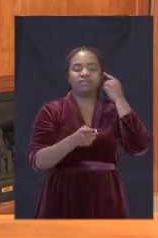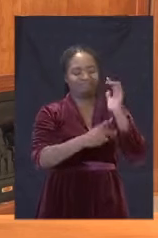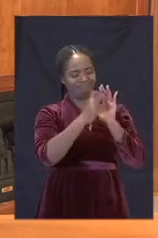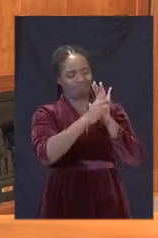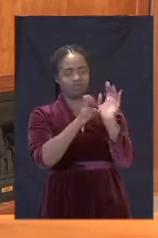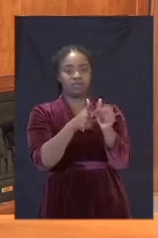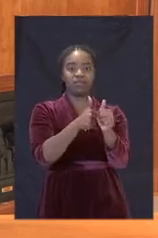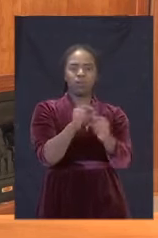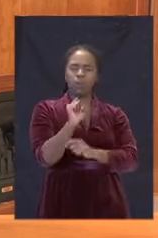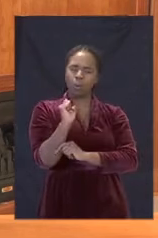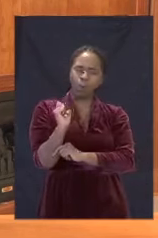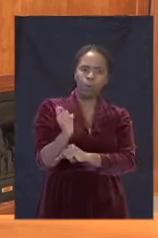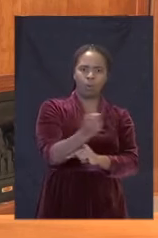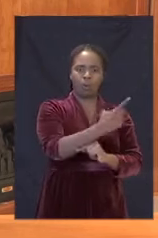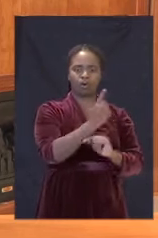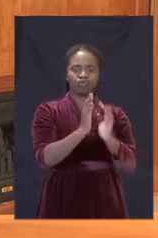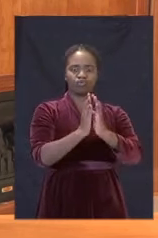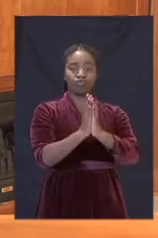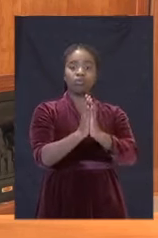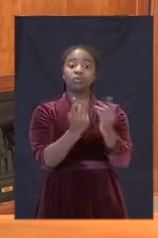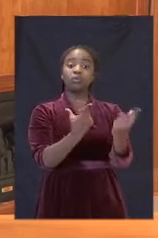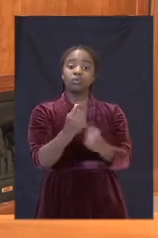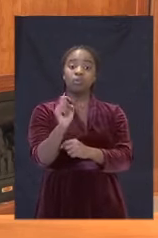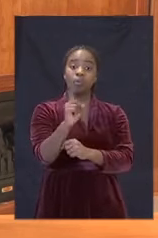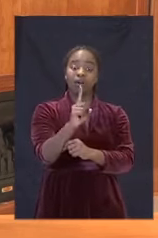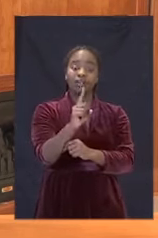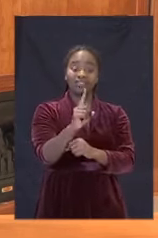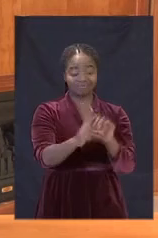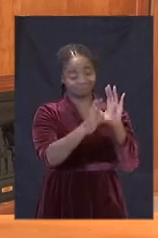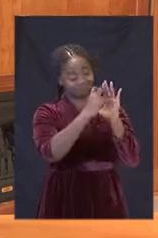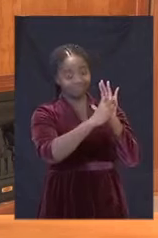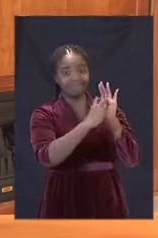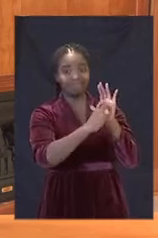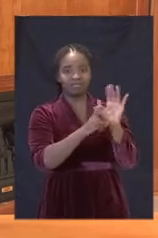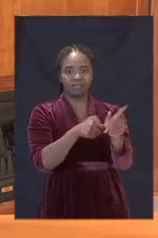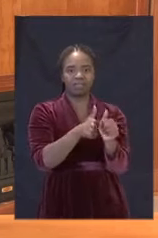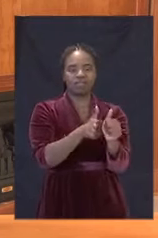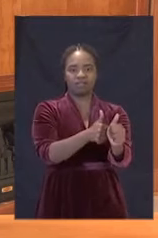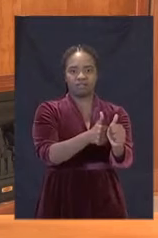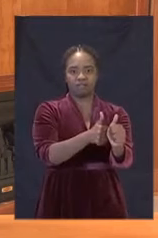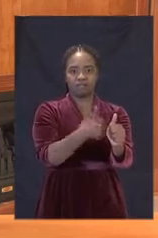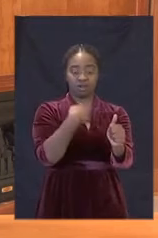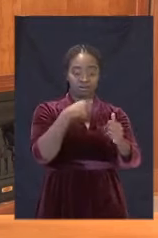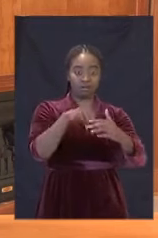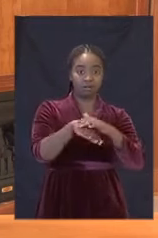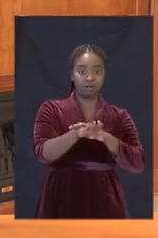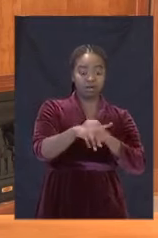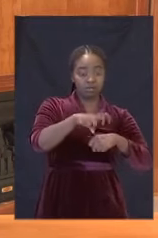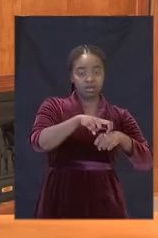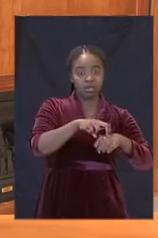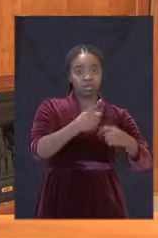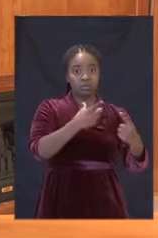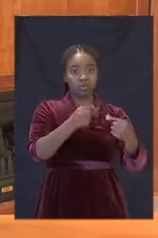religious organizations must put protocols in place for, among other